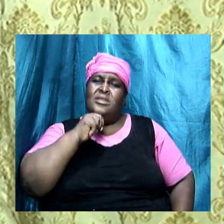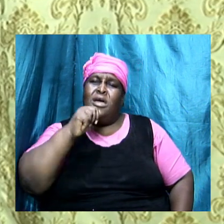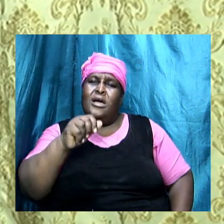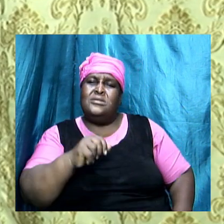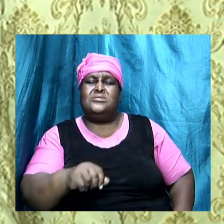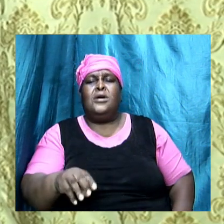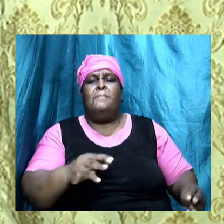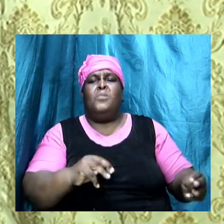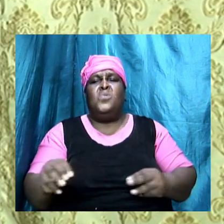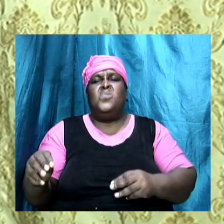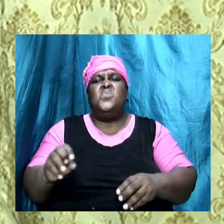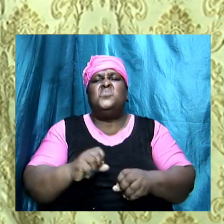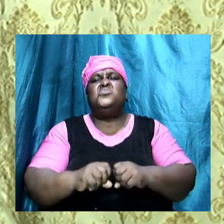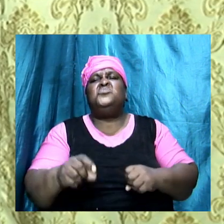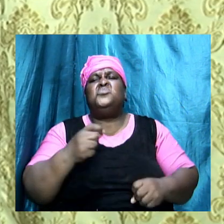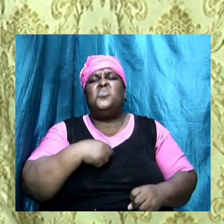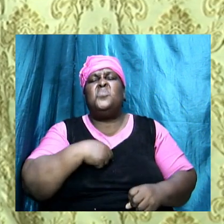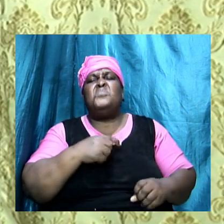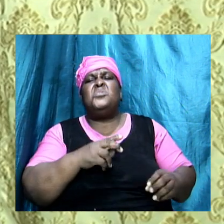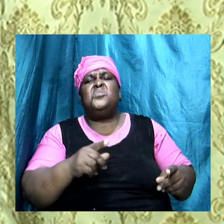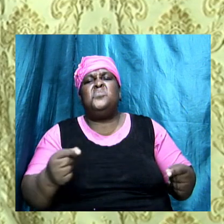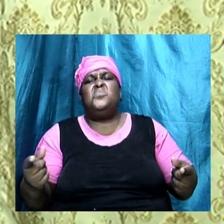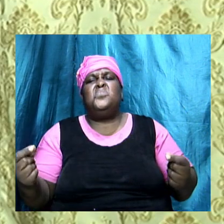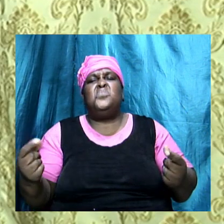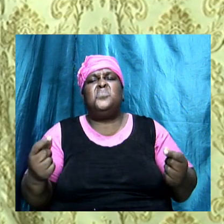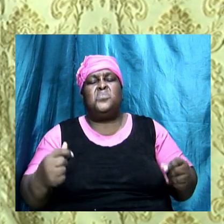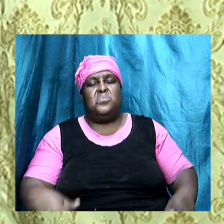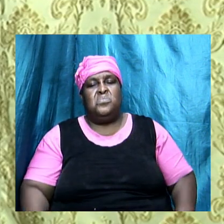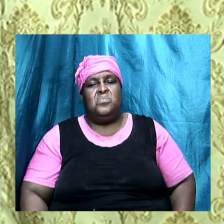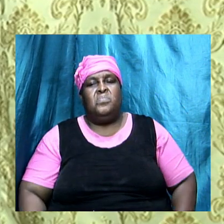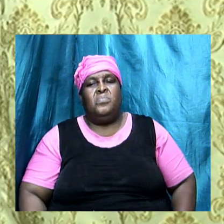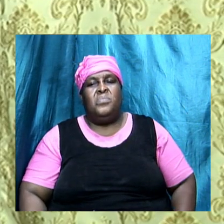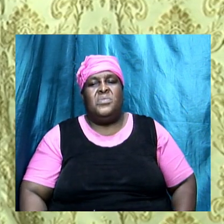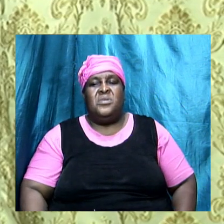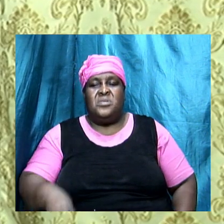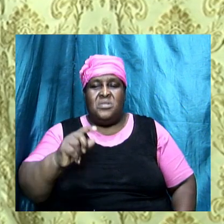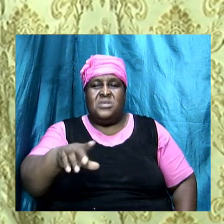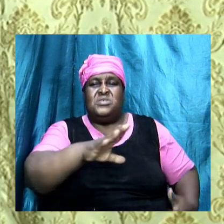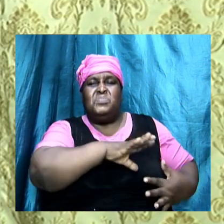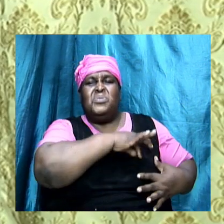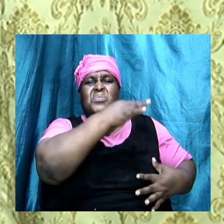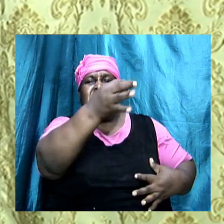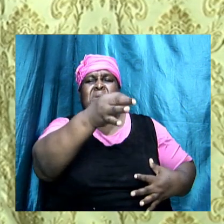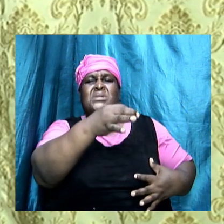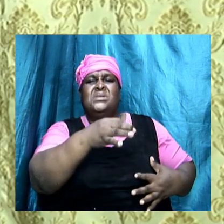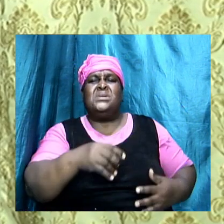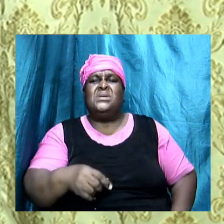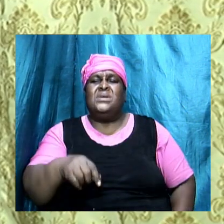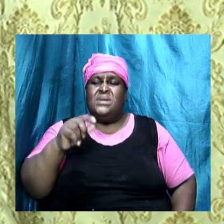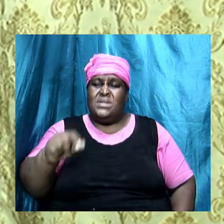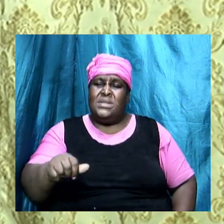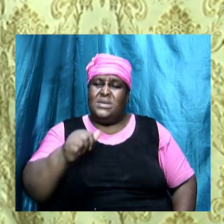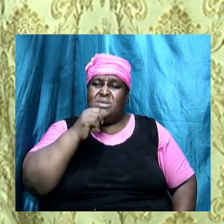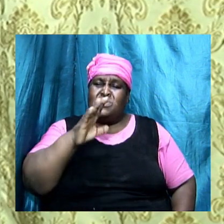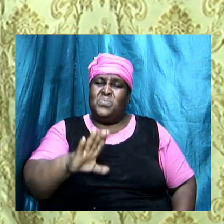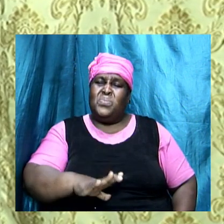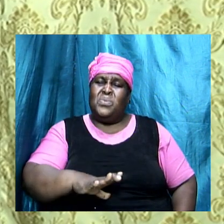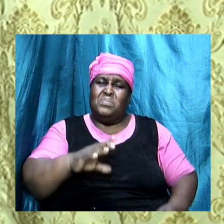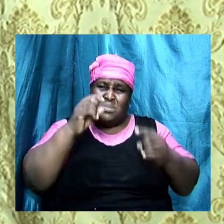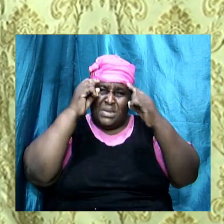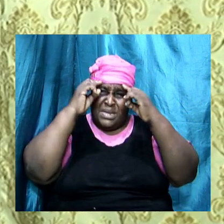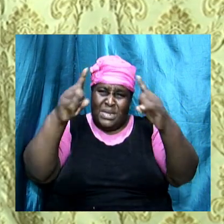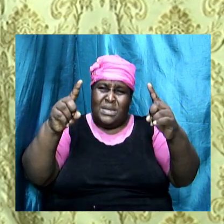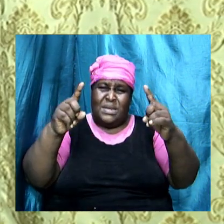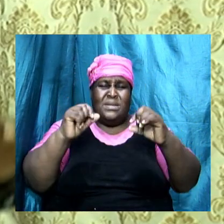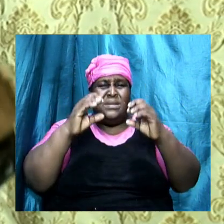here so shall I do this spirit this woman this doctrine